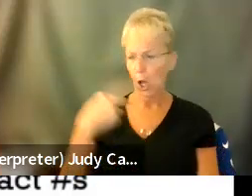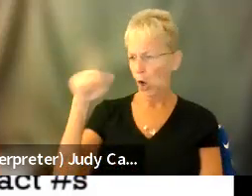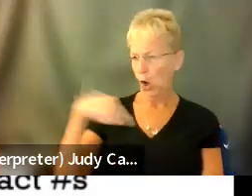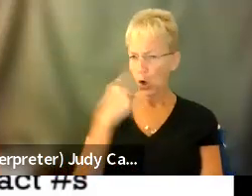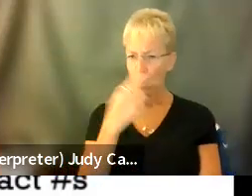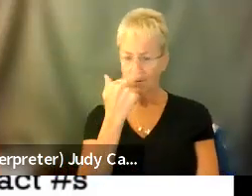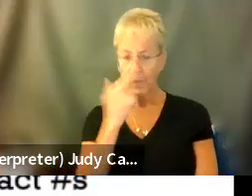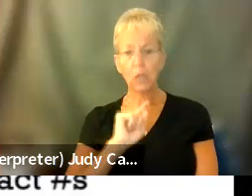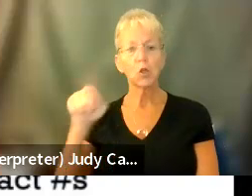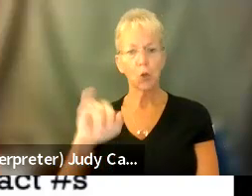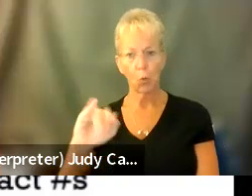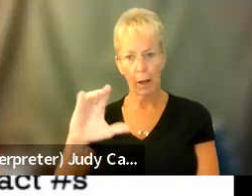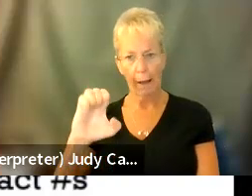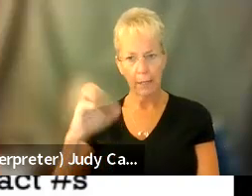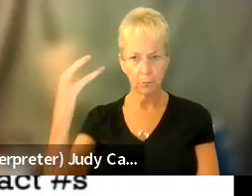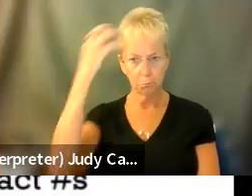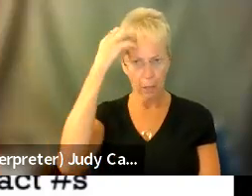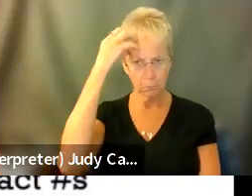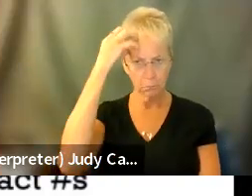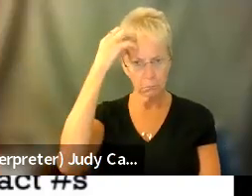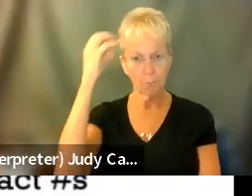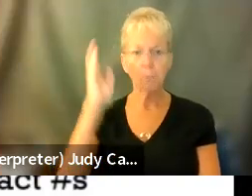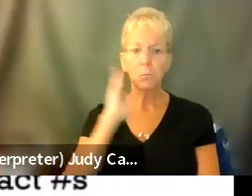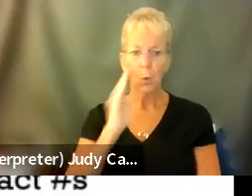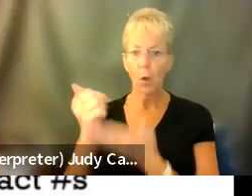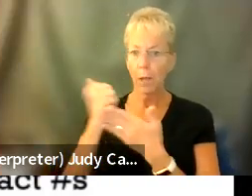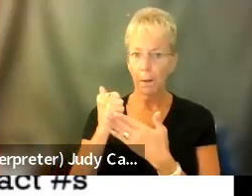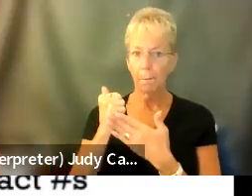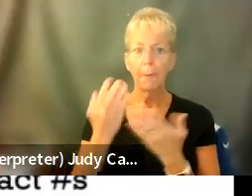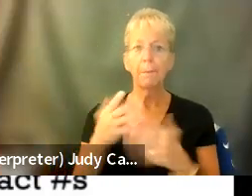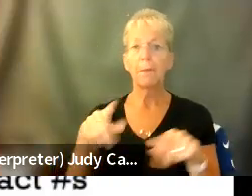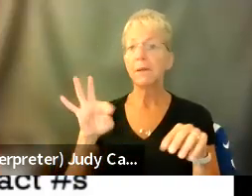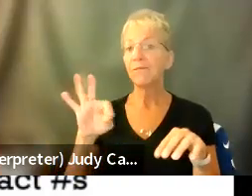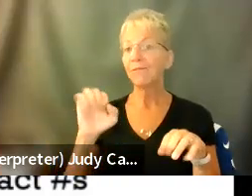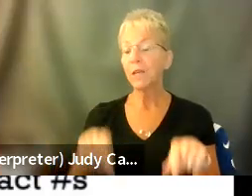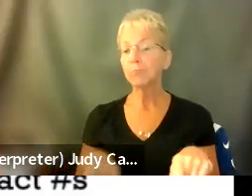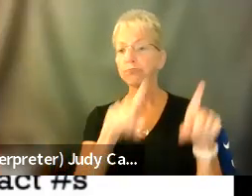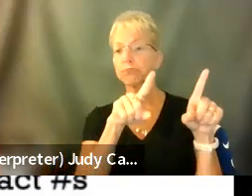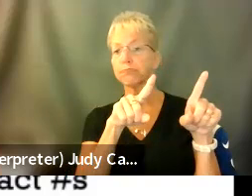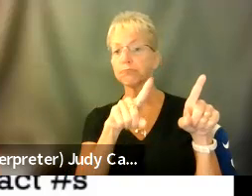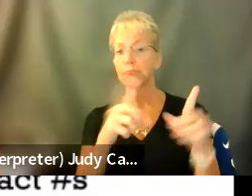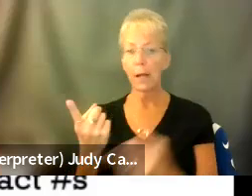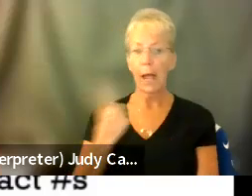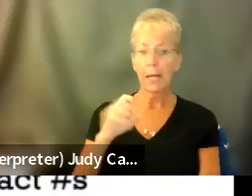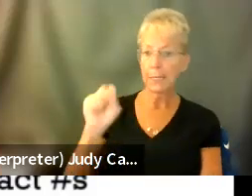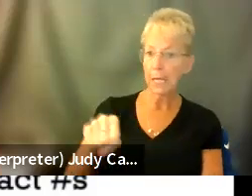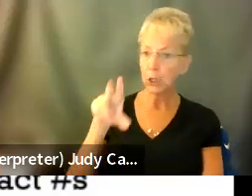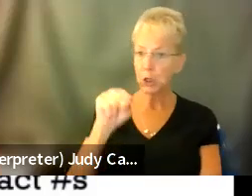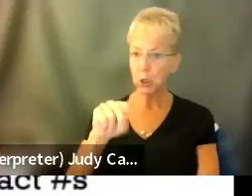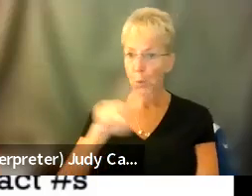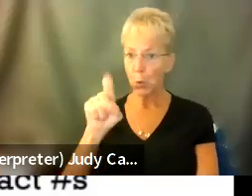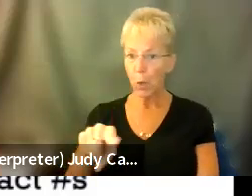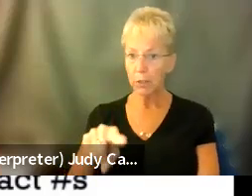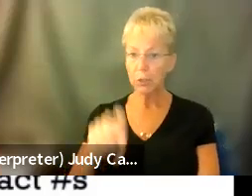go get an ice hat. Put it on me. Maybe elevate my feet. Ask me yes or no questions. Because